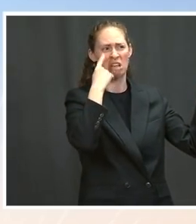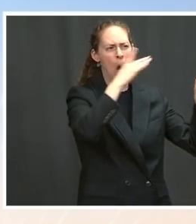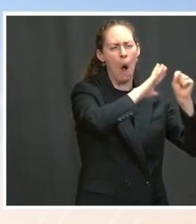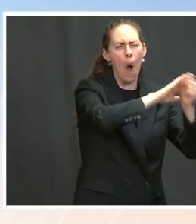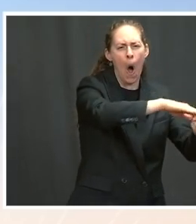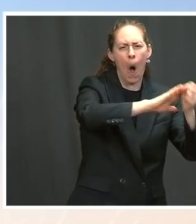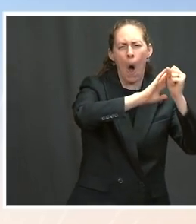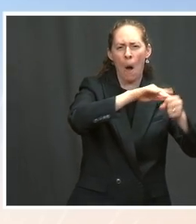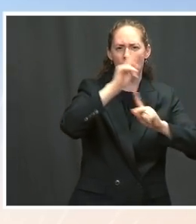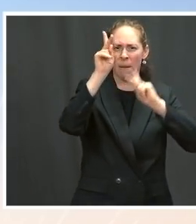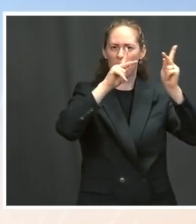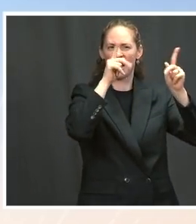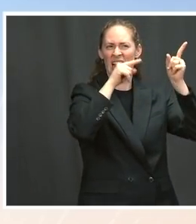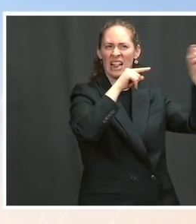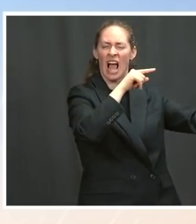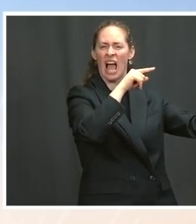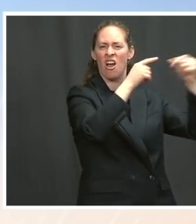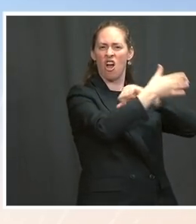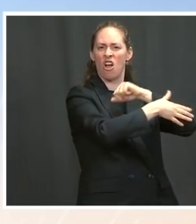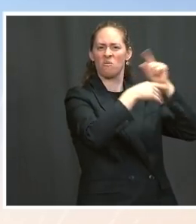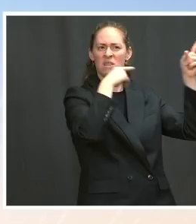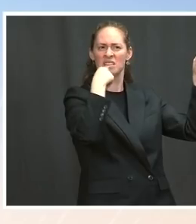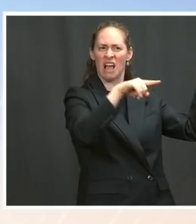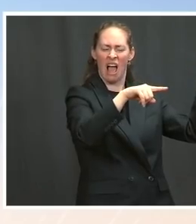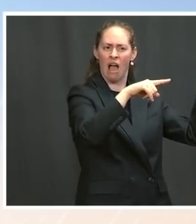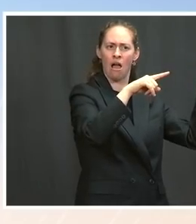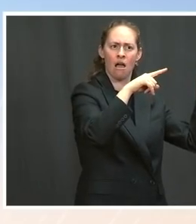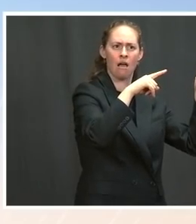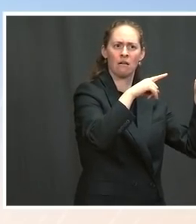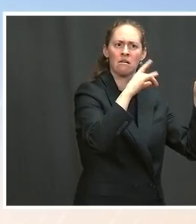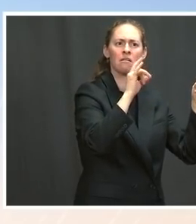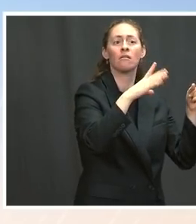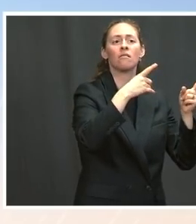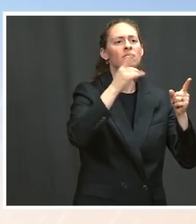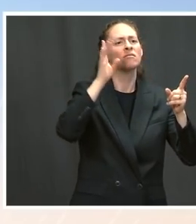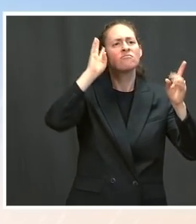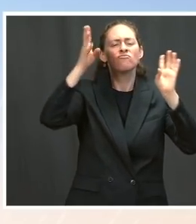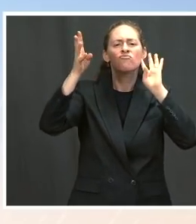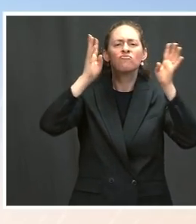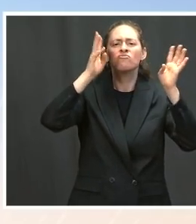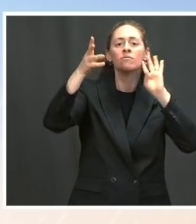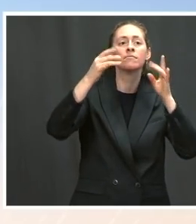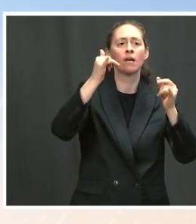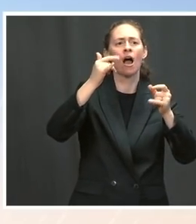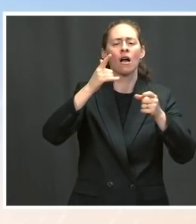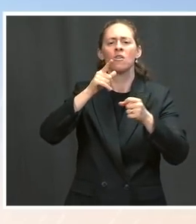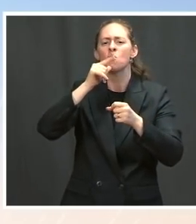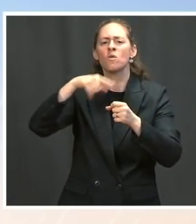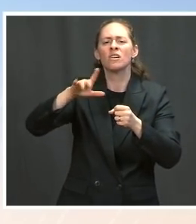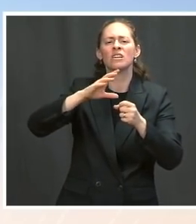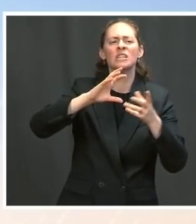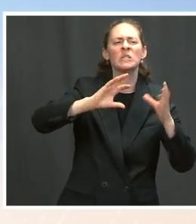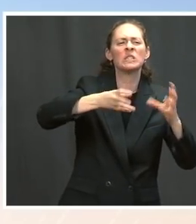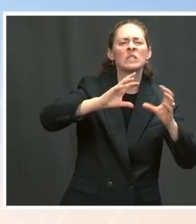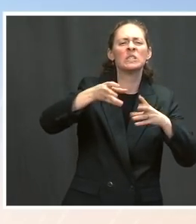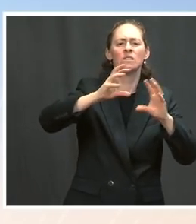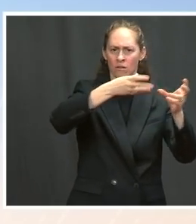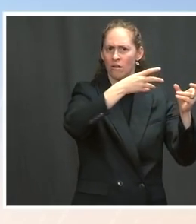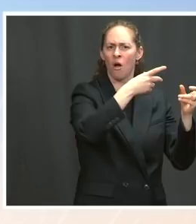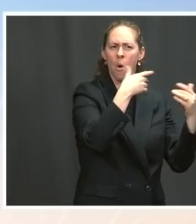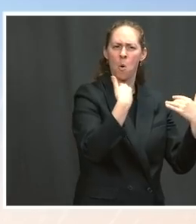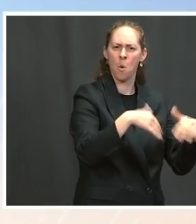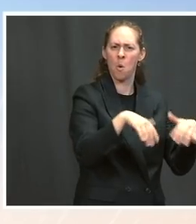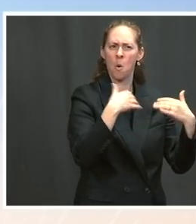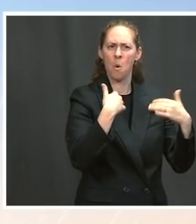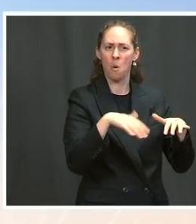as a, I think it's called an extremist group, which has caused its offices to shut down across the country. Could Russia do anything internally that would